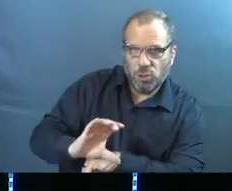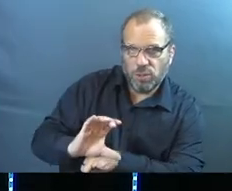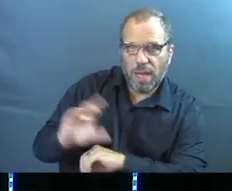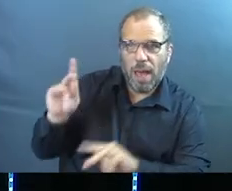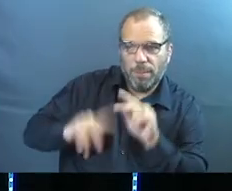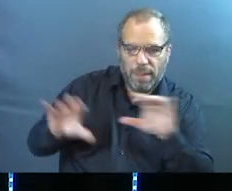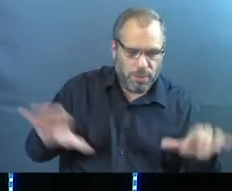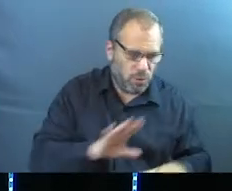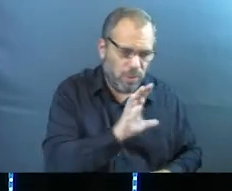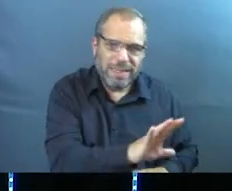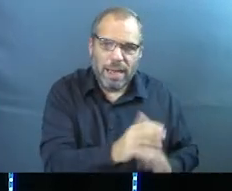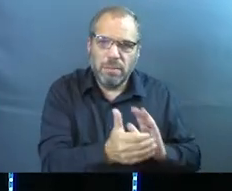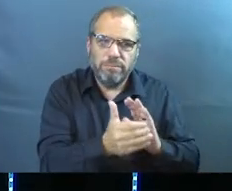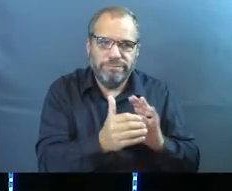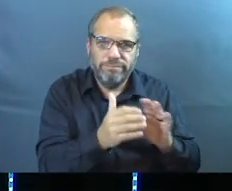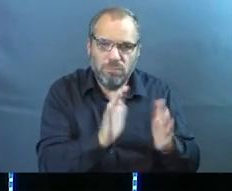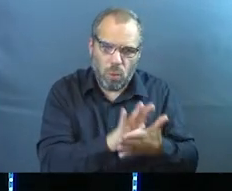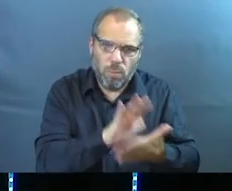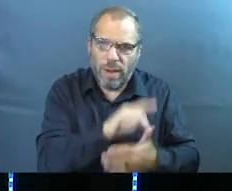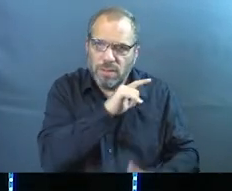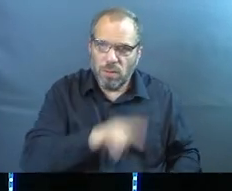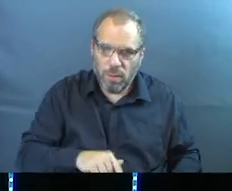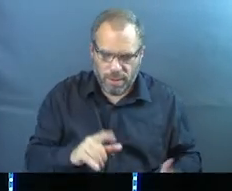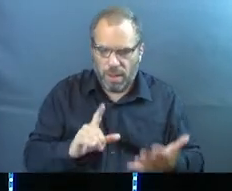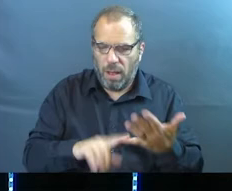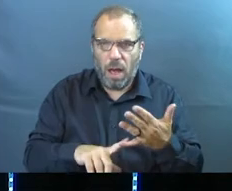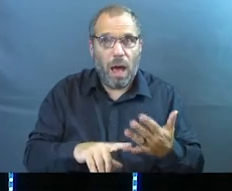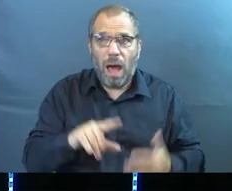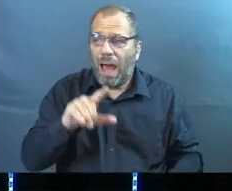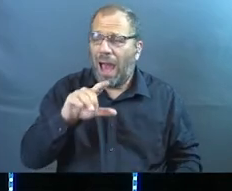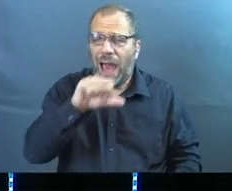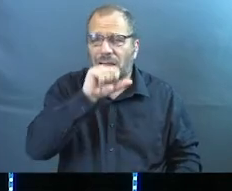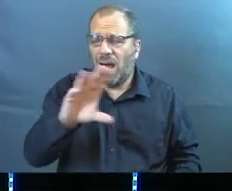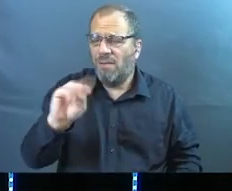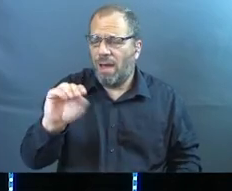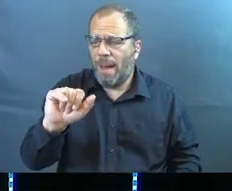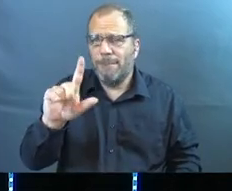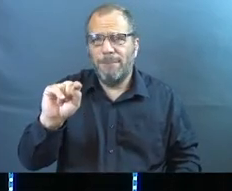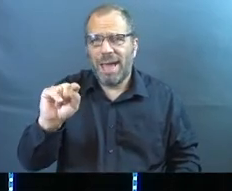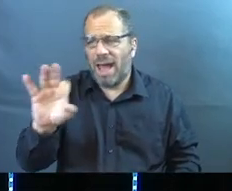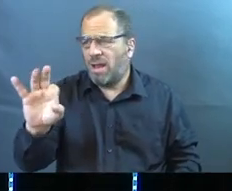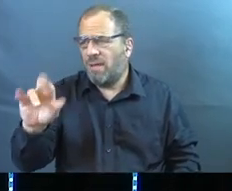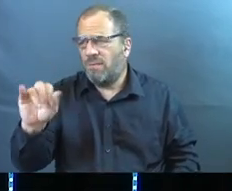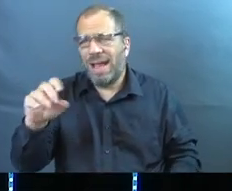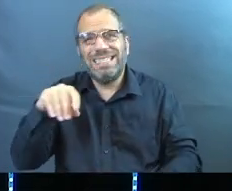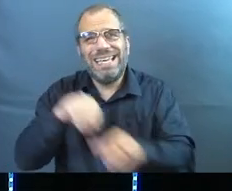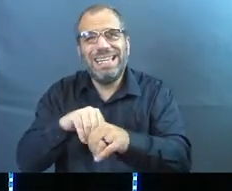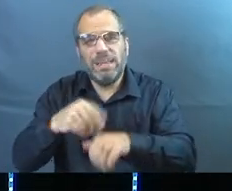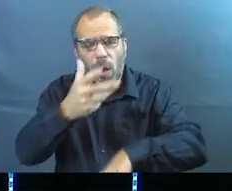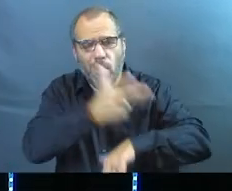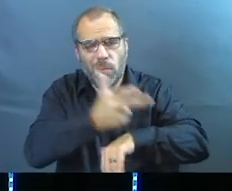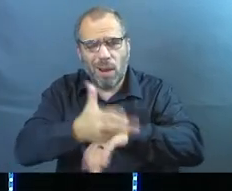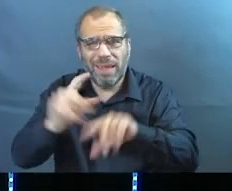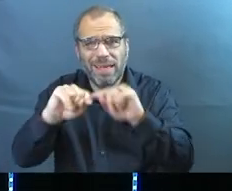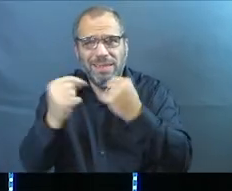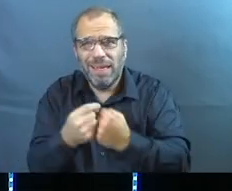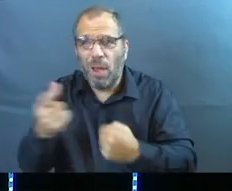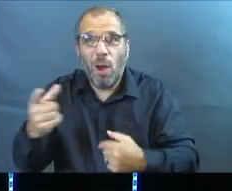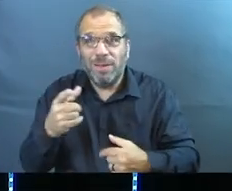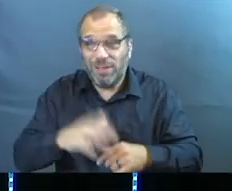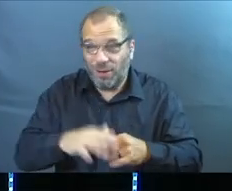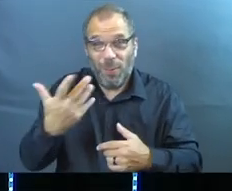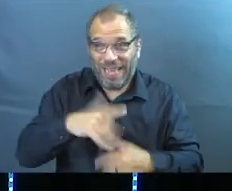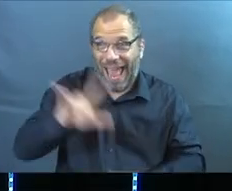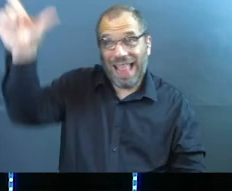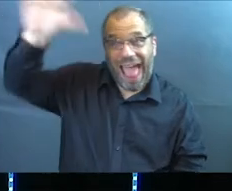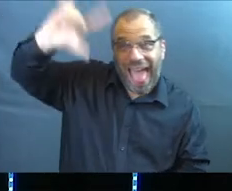People doing what they're supposed to do. Praise God for that. I love Matt France and the whole parking team. Do you see those guys with